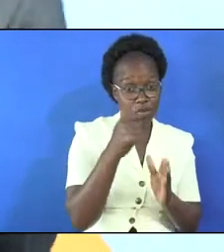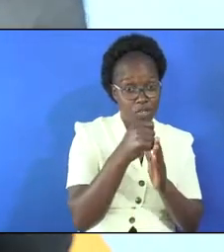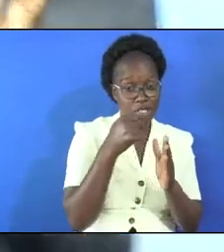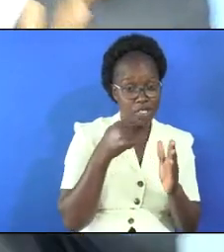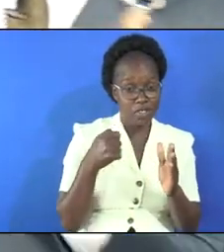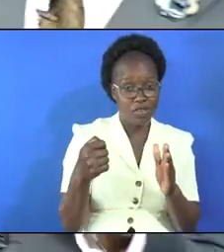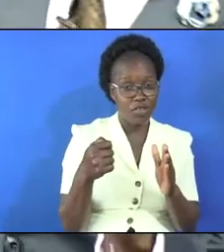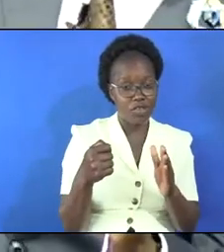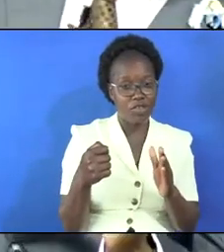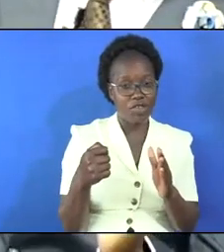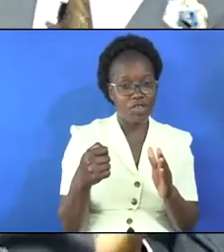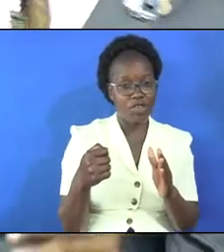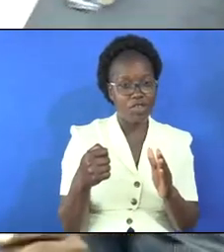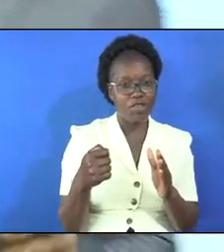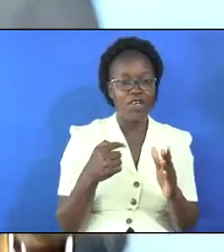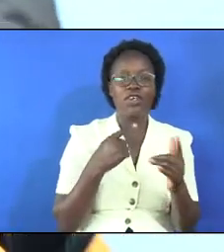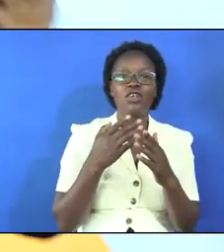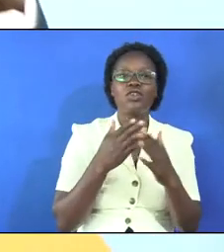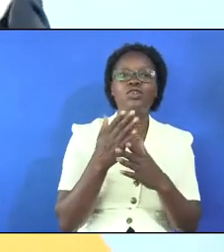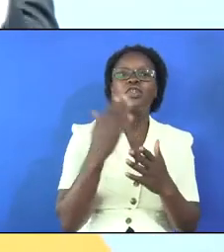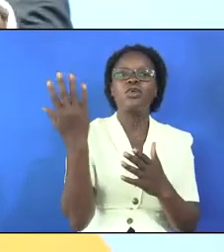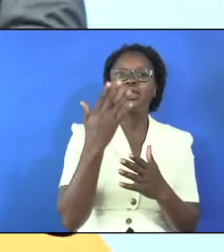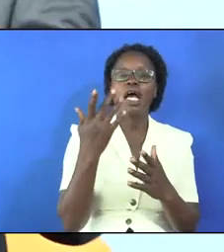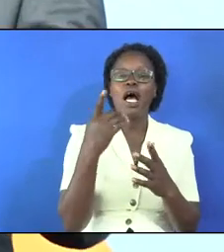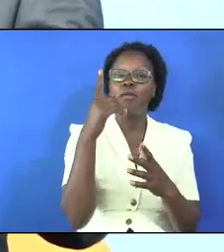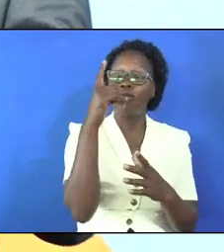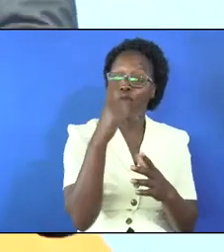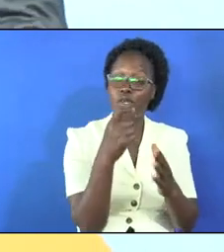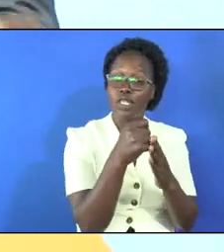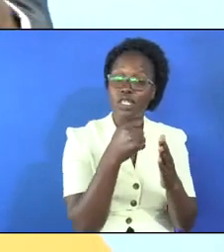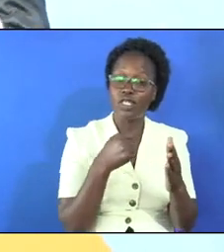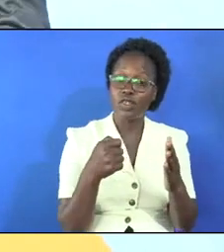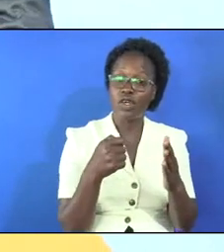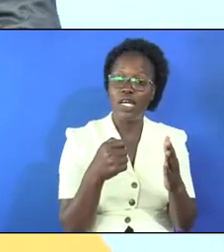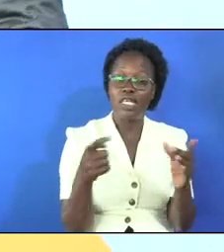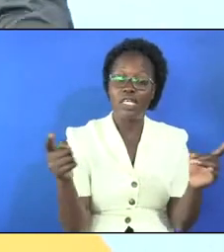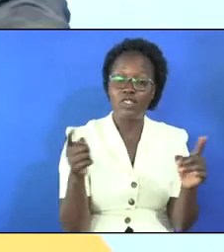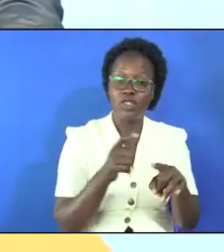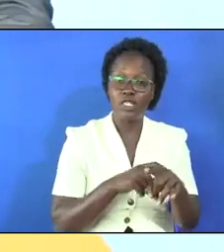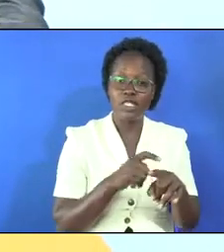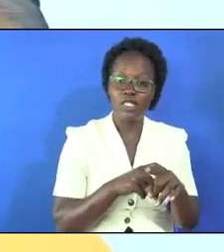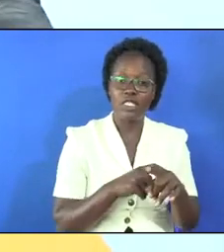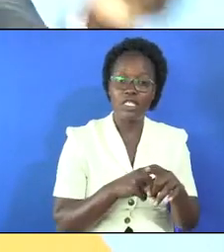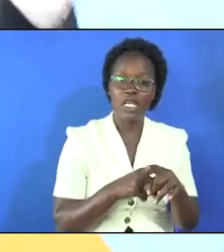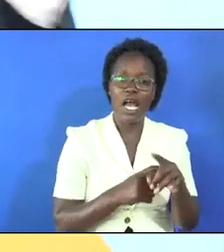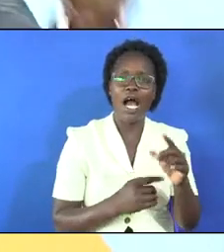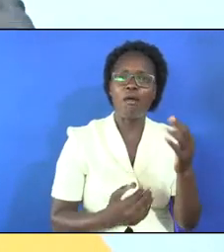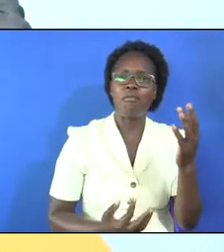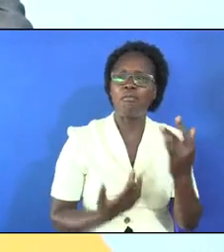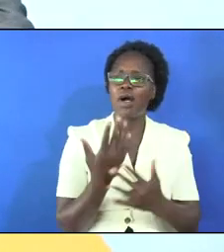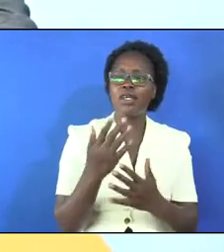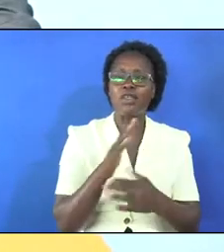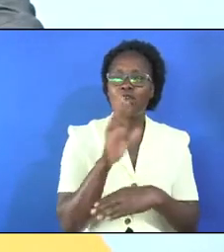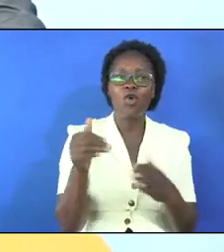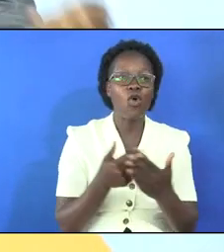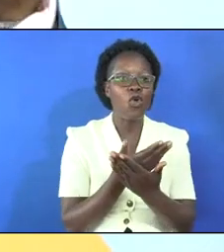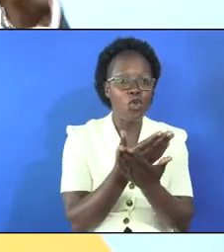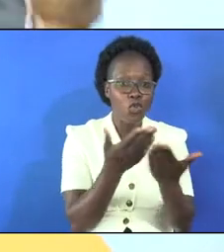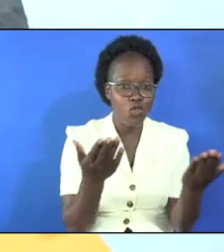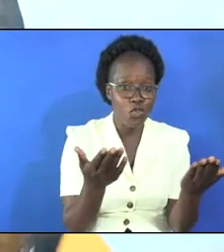door you see he was talking through the window i am locking in that door and in a short while i am burning all of you